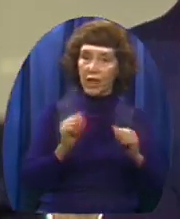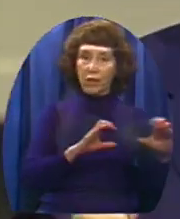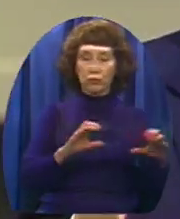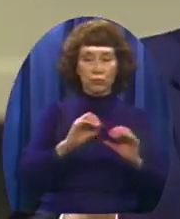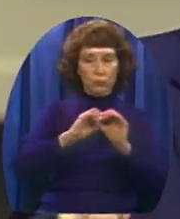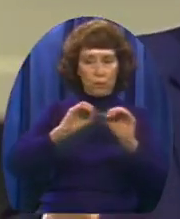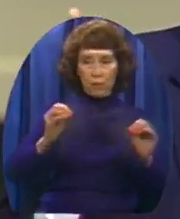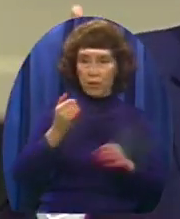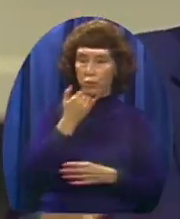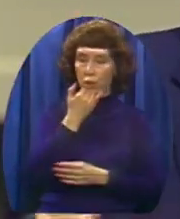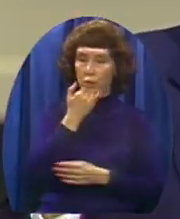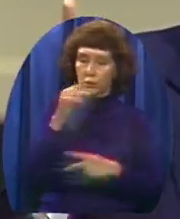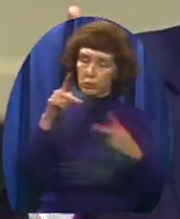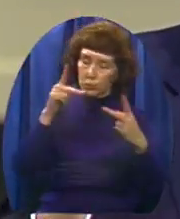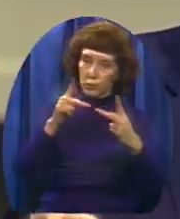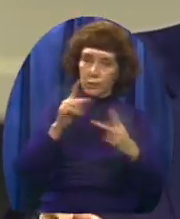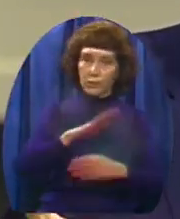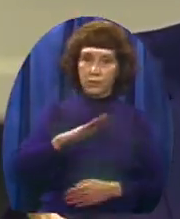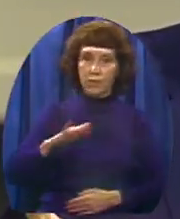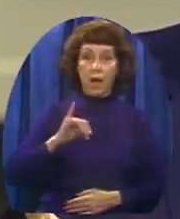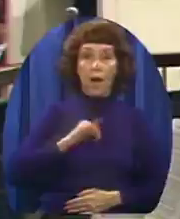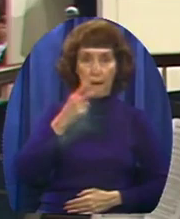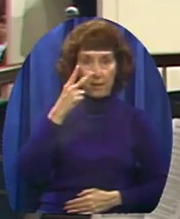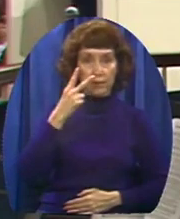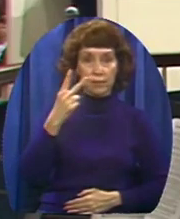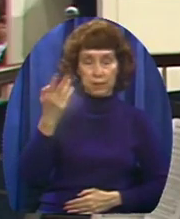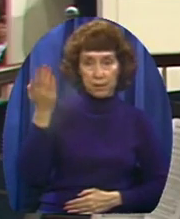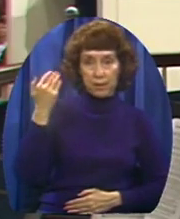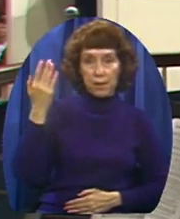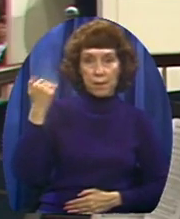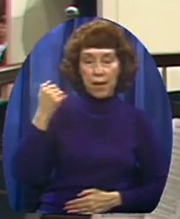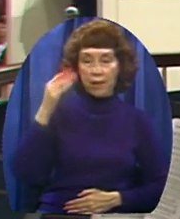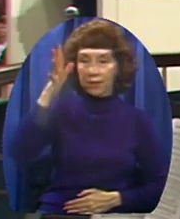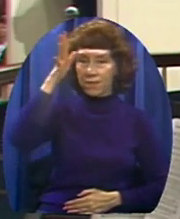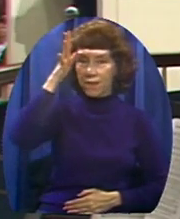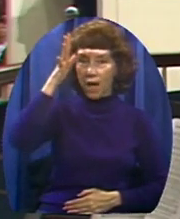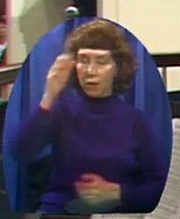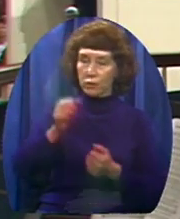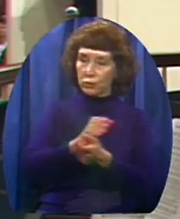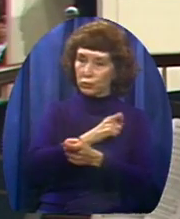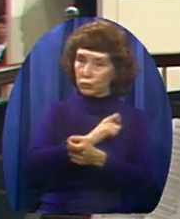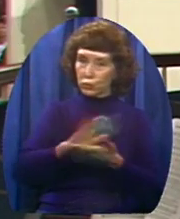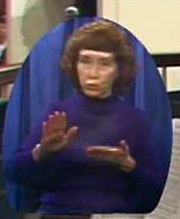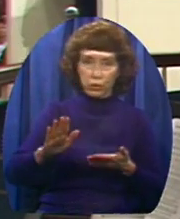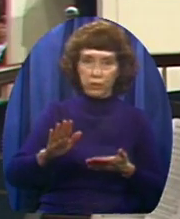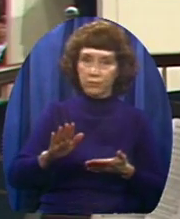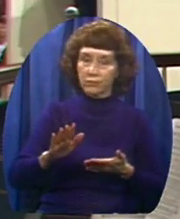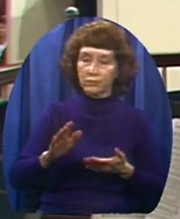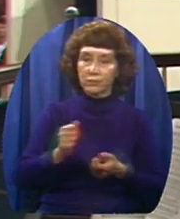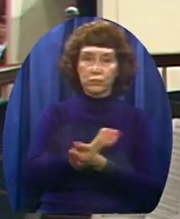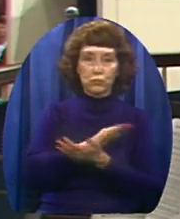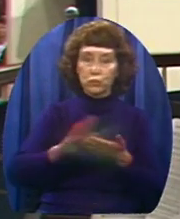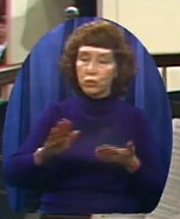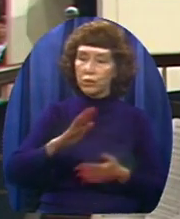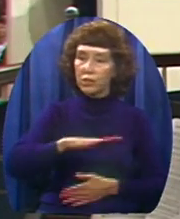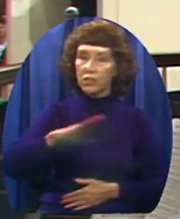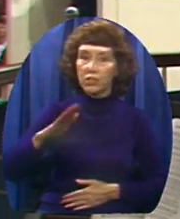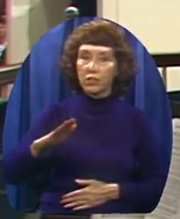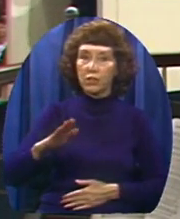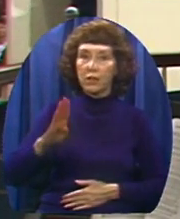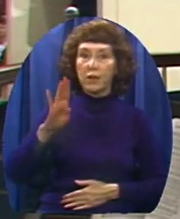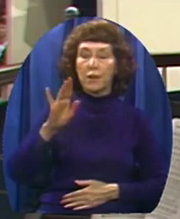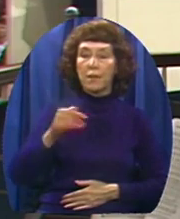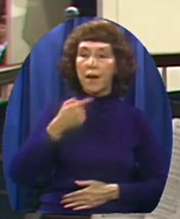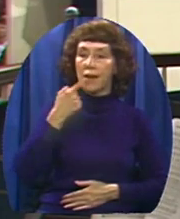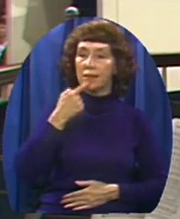have actually seen fathers ruin their children By painting a non-existent picture of their greatness, their